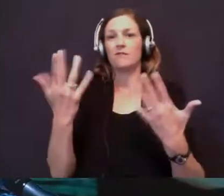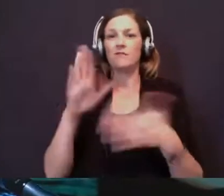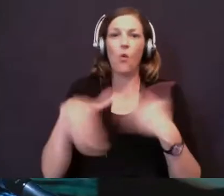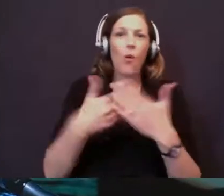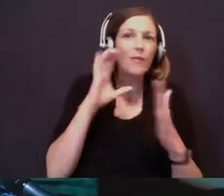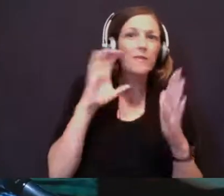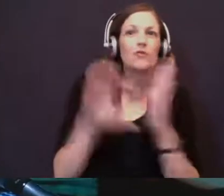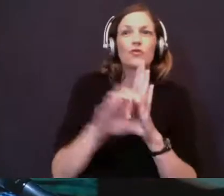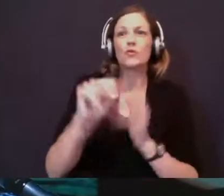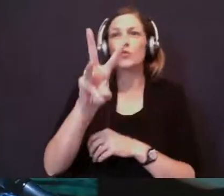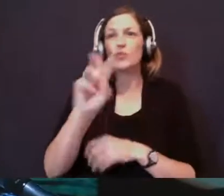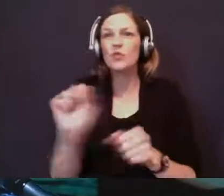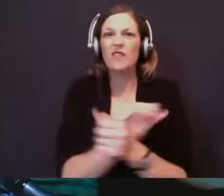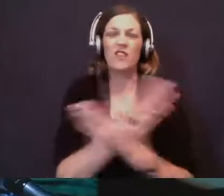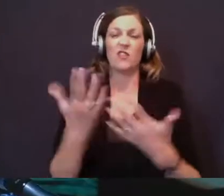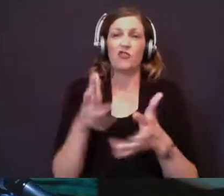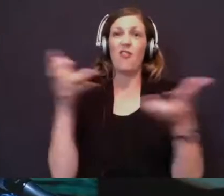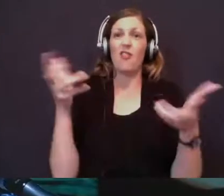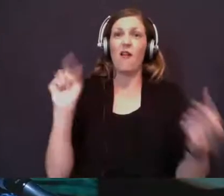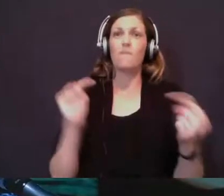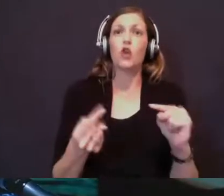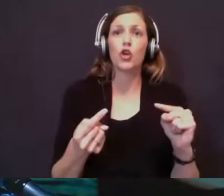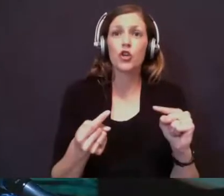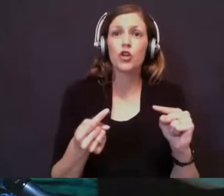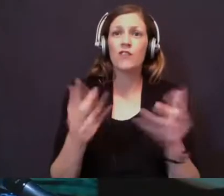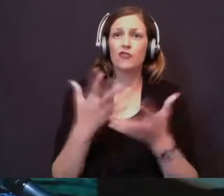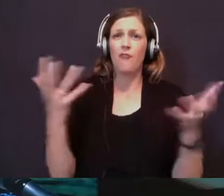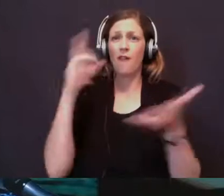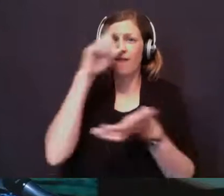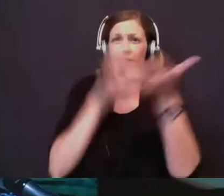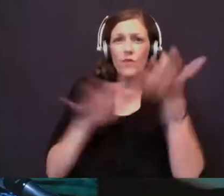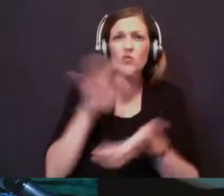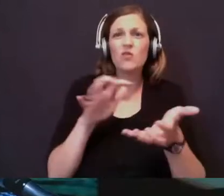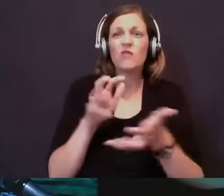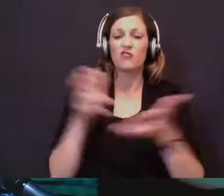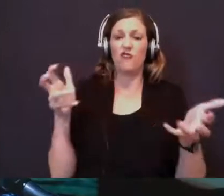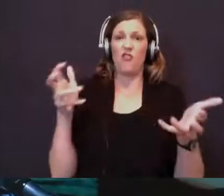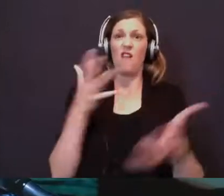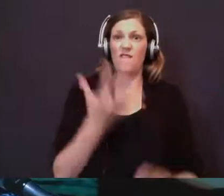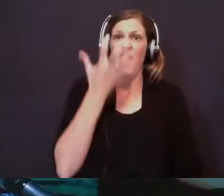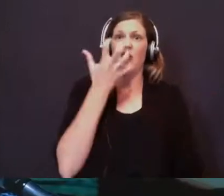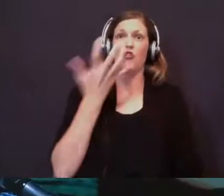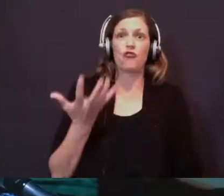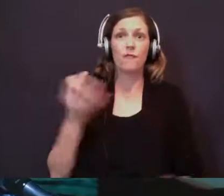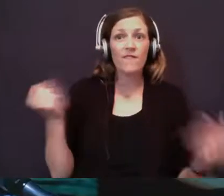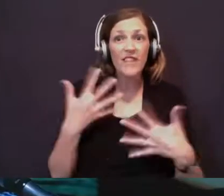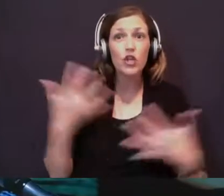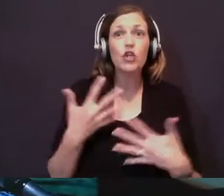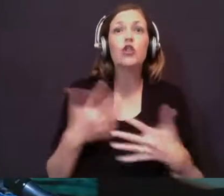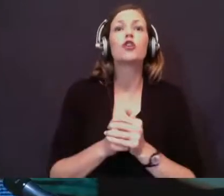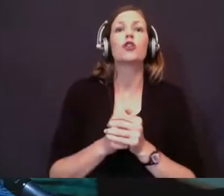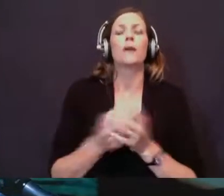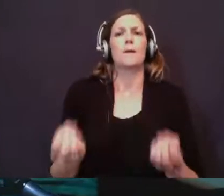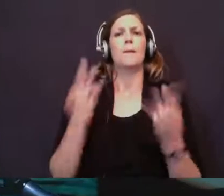all the things. There's a lot of hurt. There's a lot of confusion and there's a lot of anger. There's a lot of fear. A lot of people